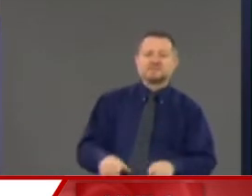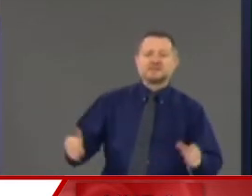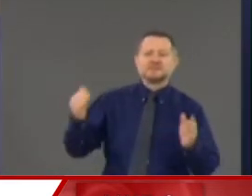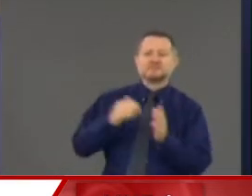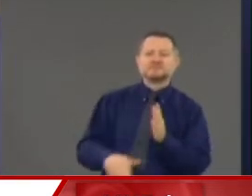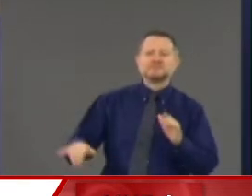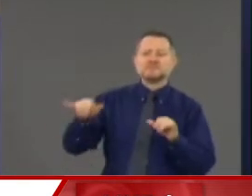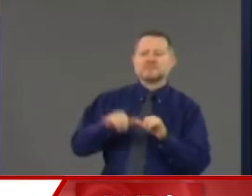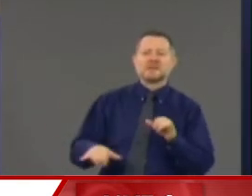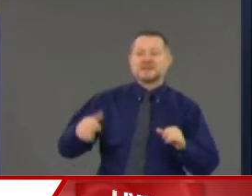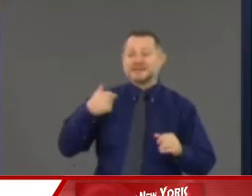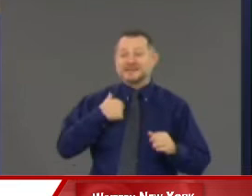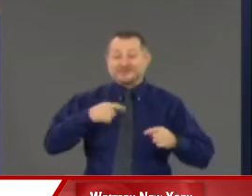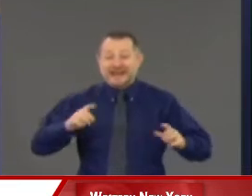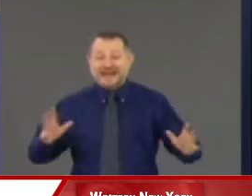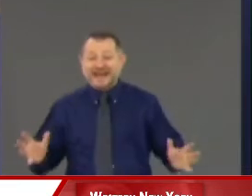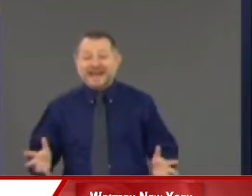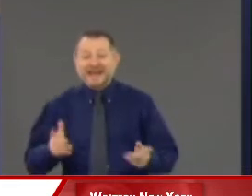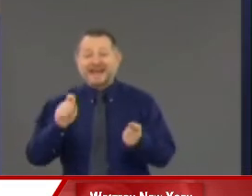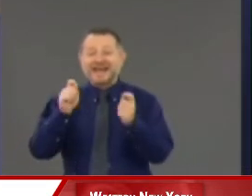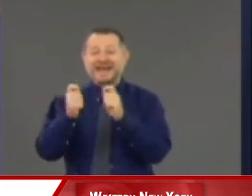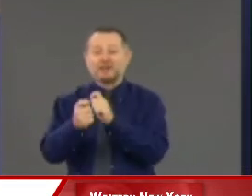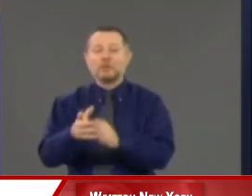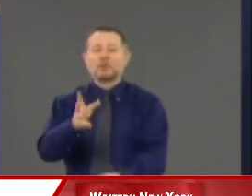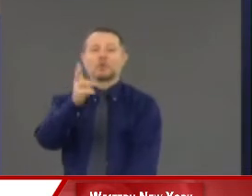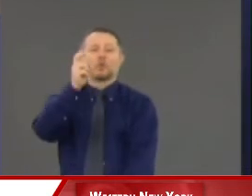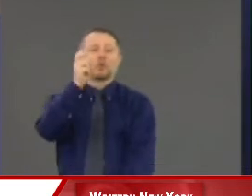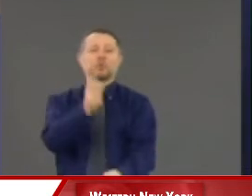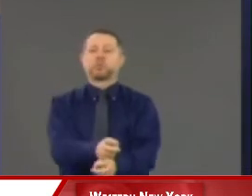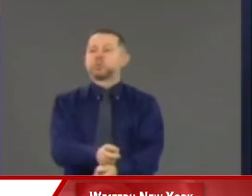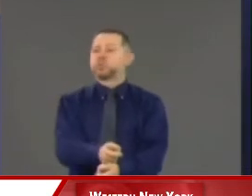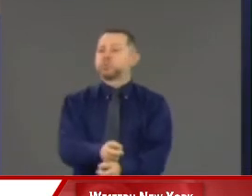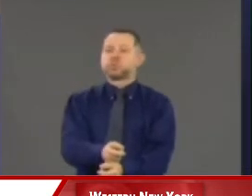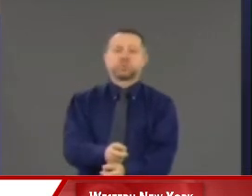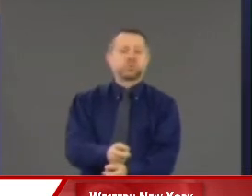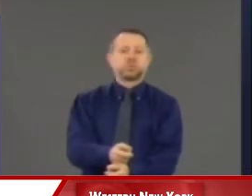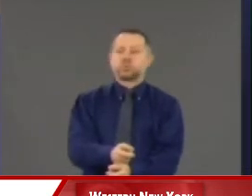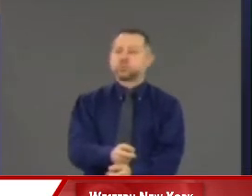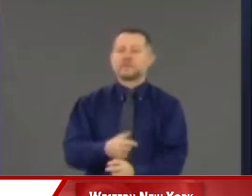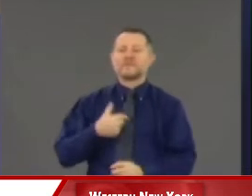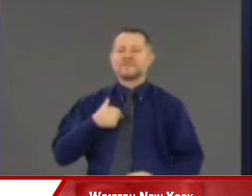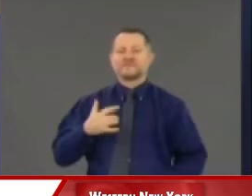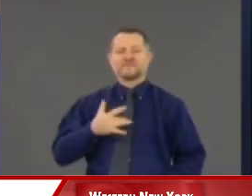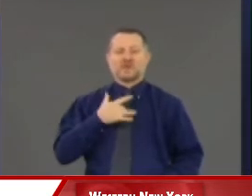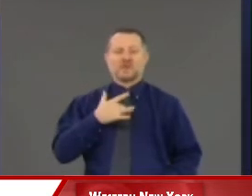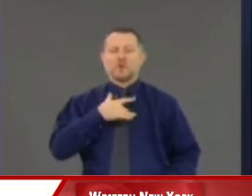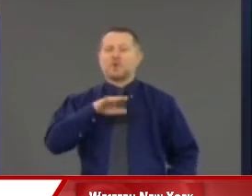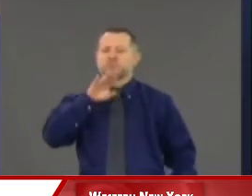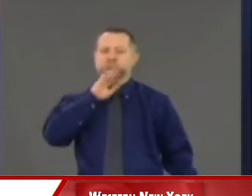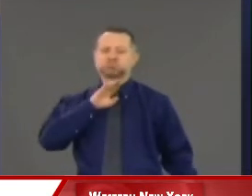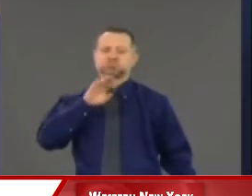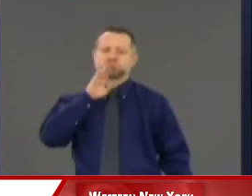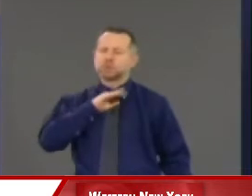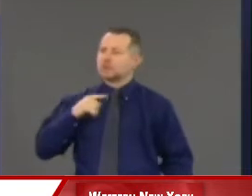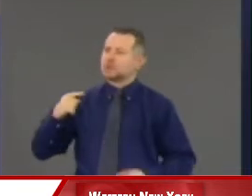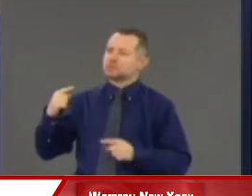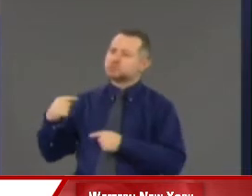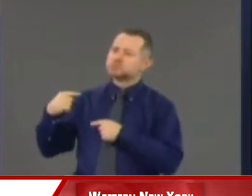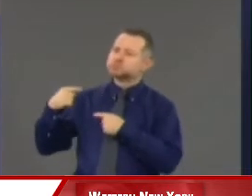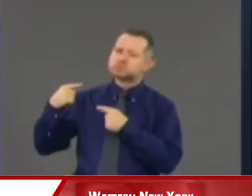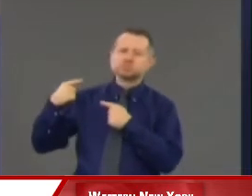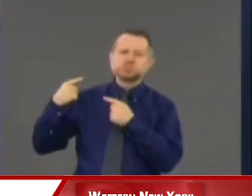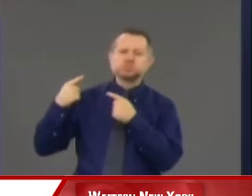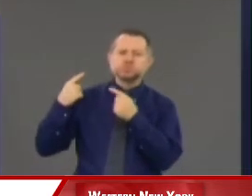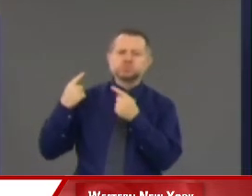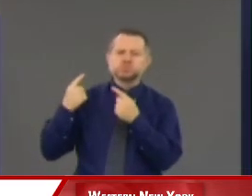changes. I am perpetually frustrated about how hard it is to get that